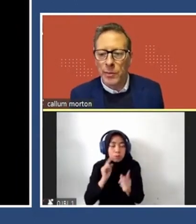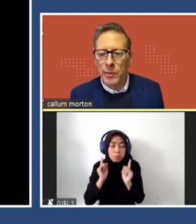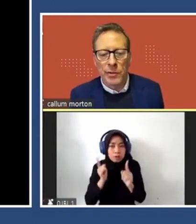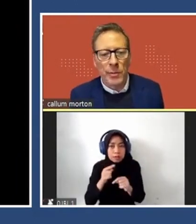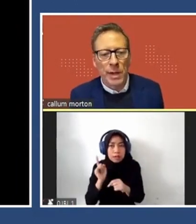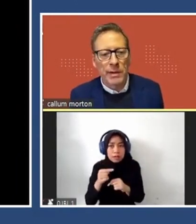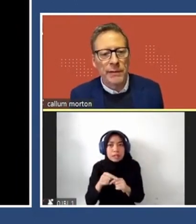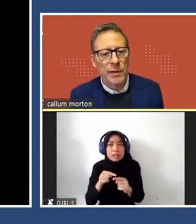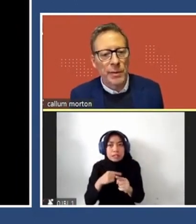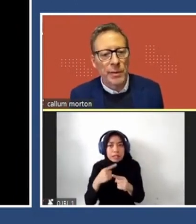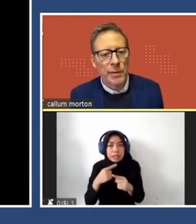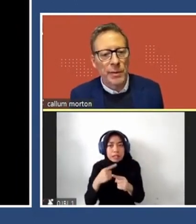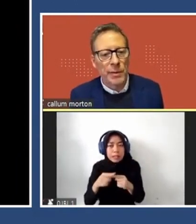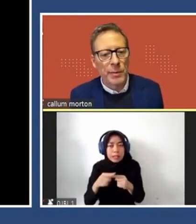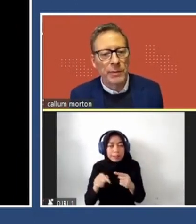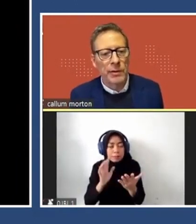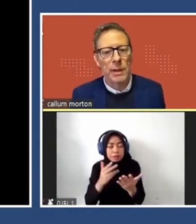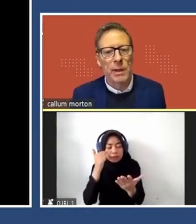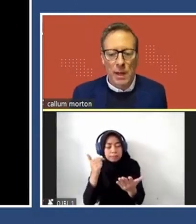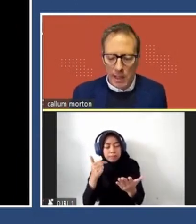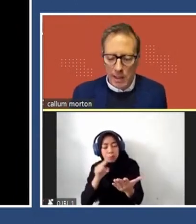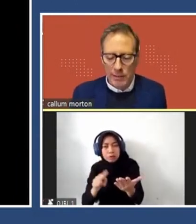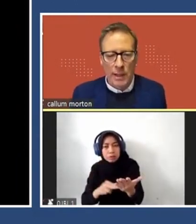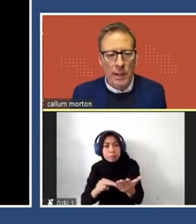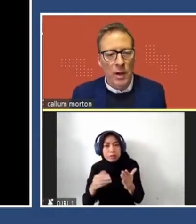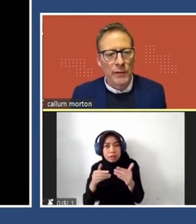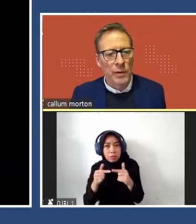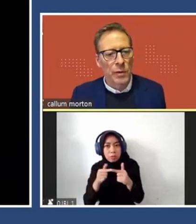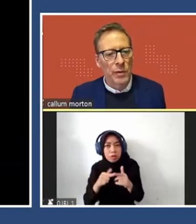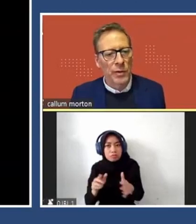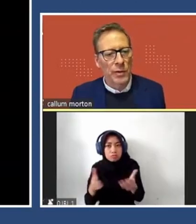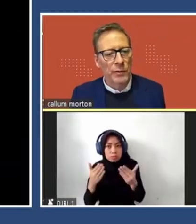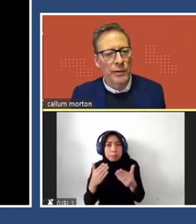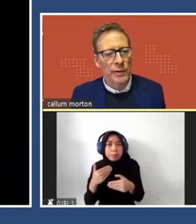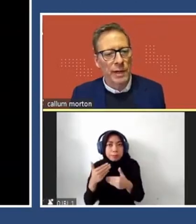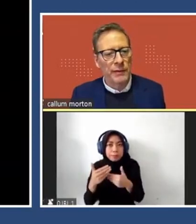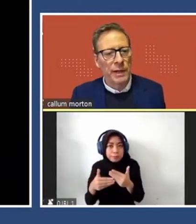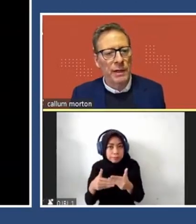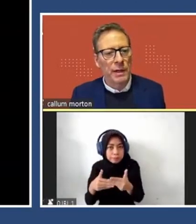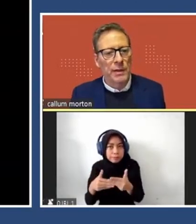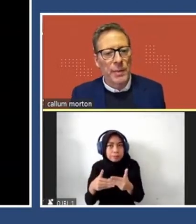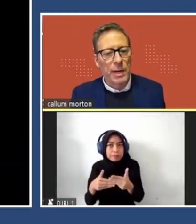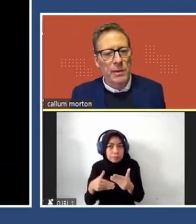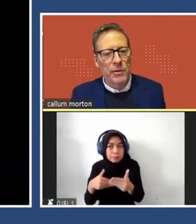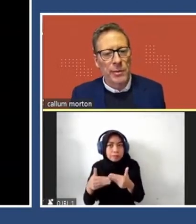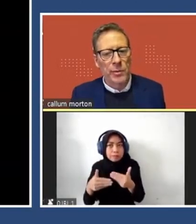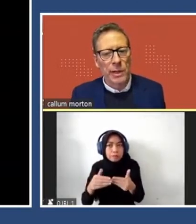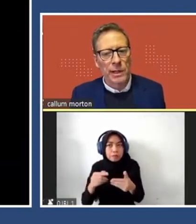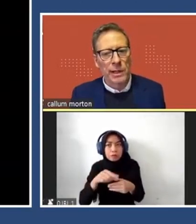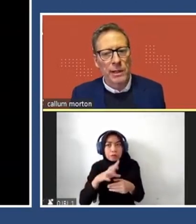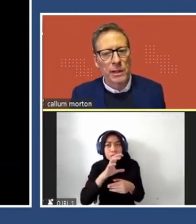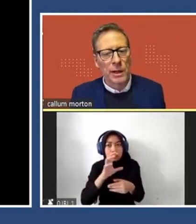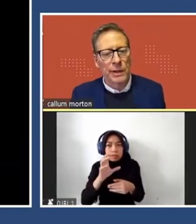poetic, much more material based. He filmed the paint dripping and, uh, over the course of the evening, the